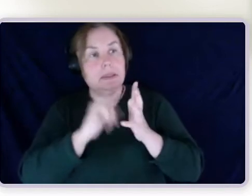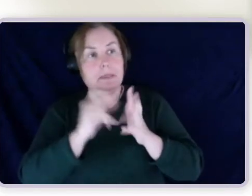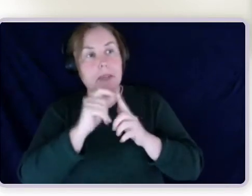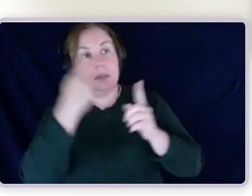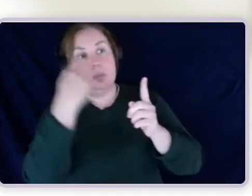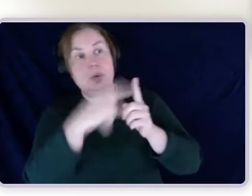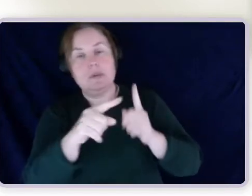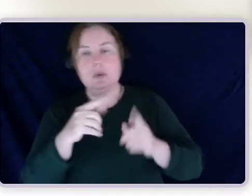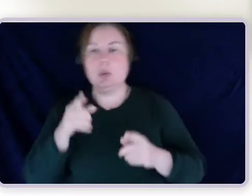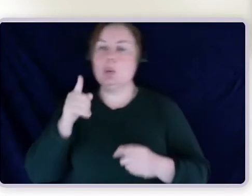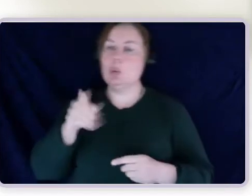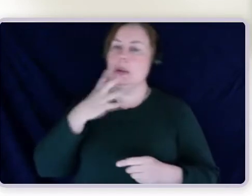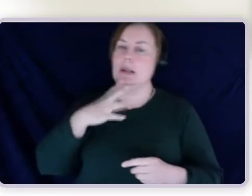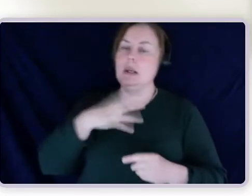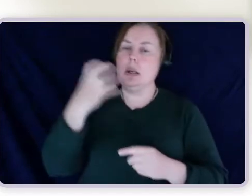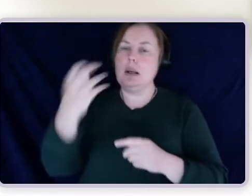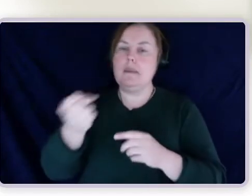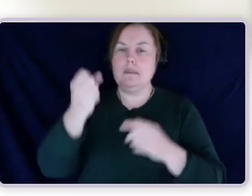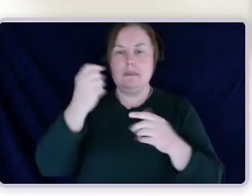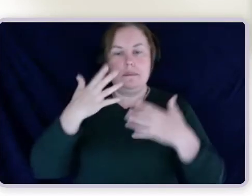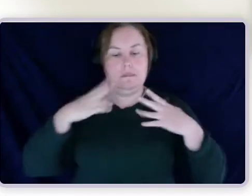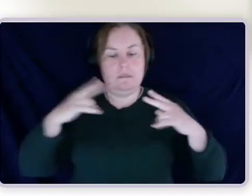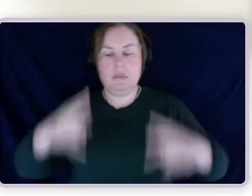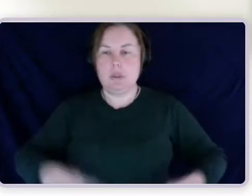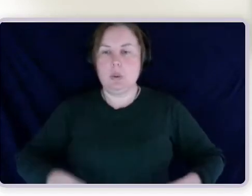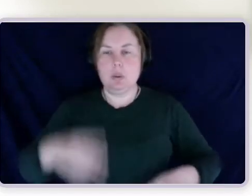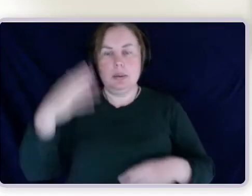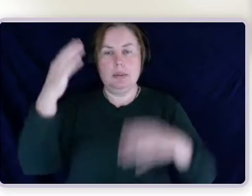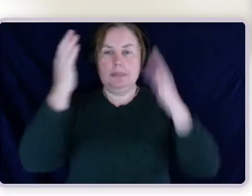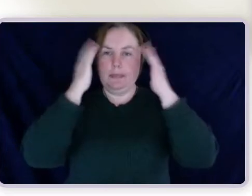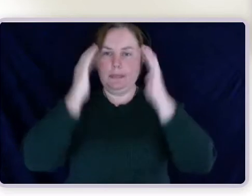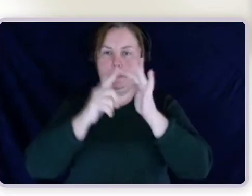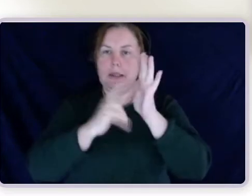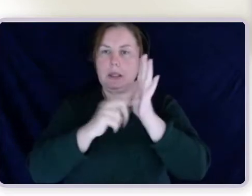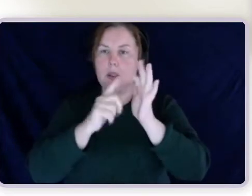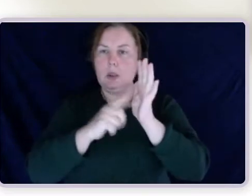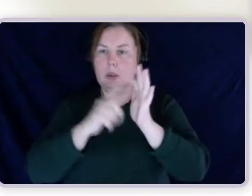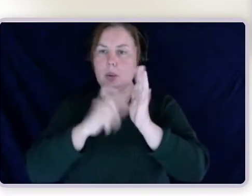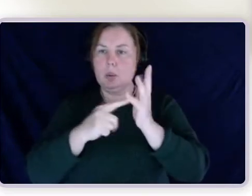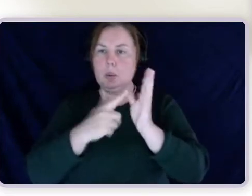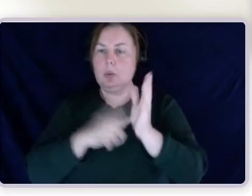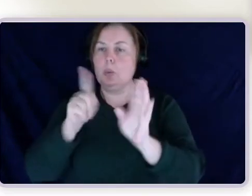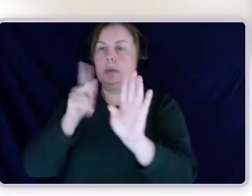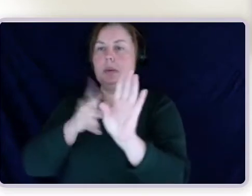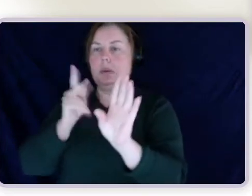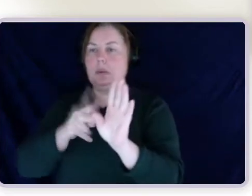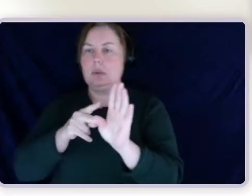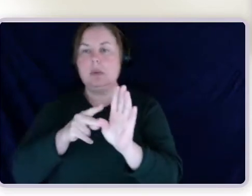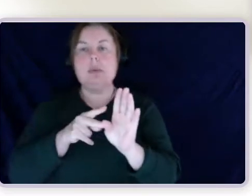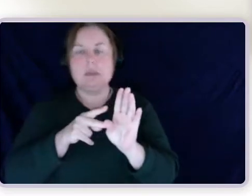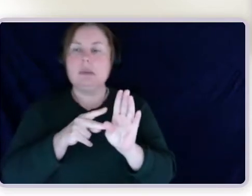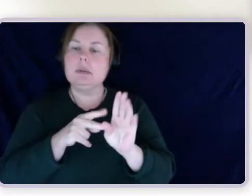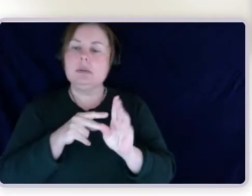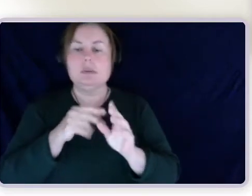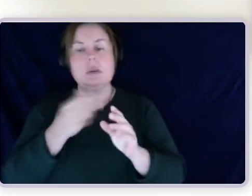intellectual or psychiatric condition that is permanent. You need to be rated as having 20 points under the impairment tables